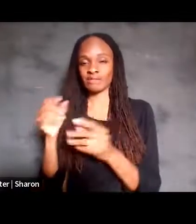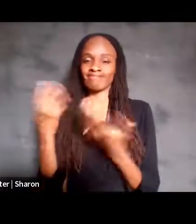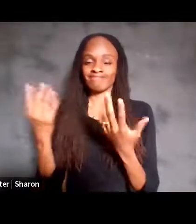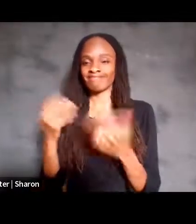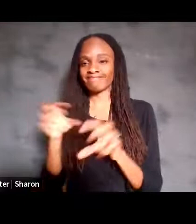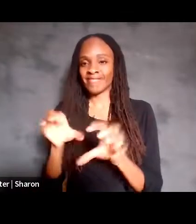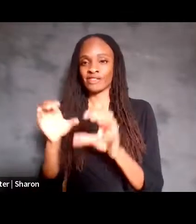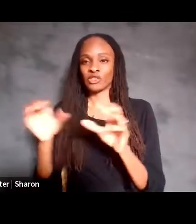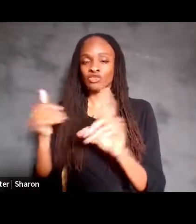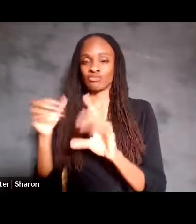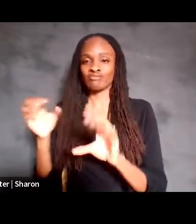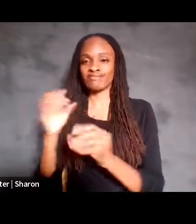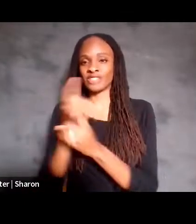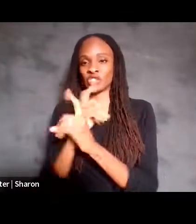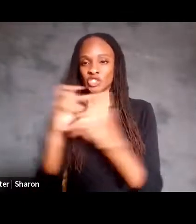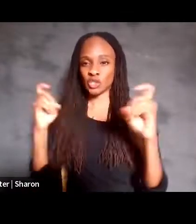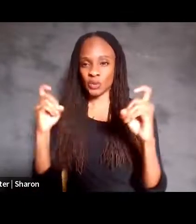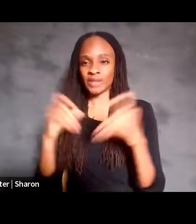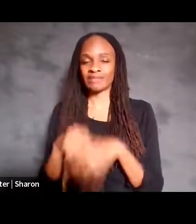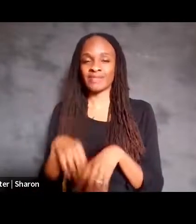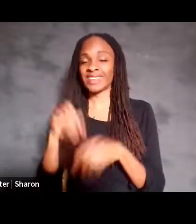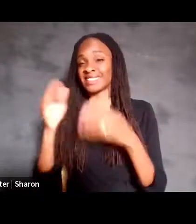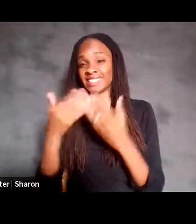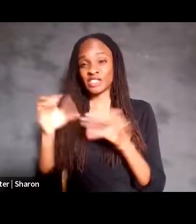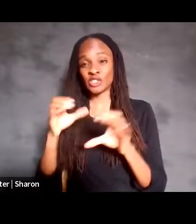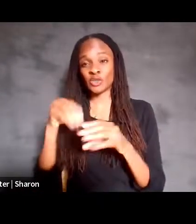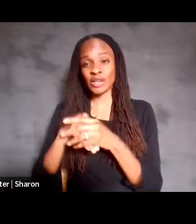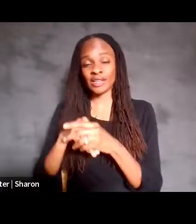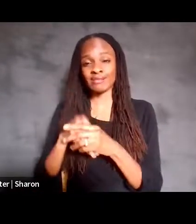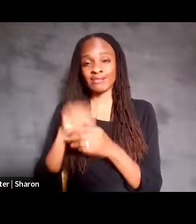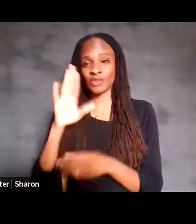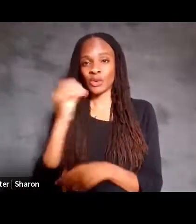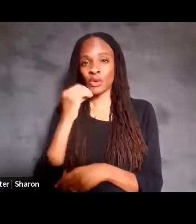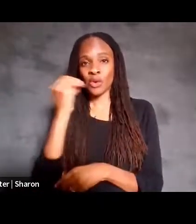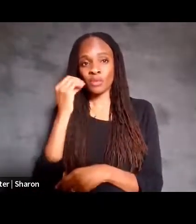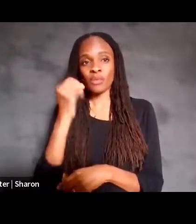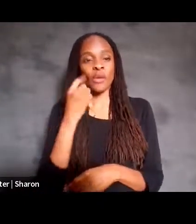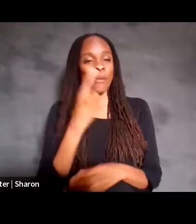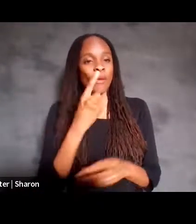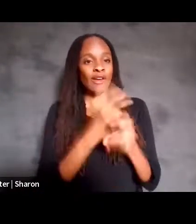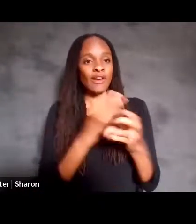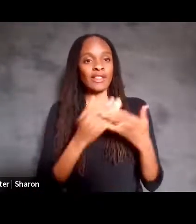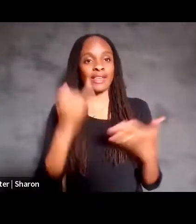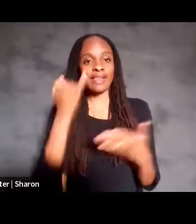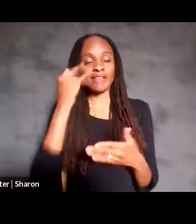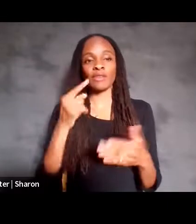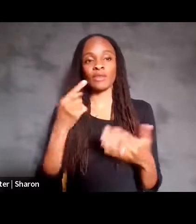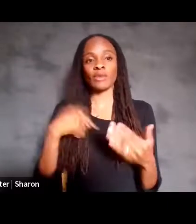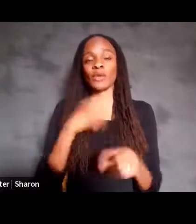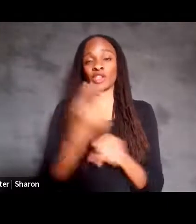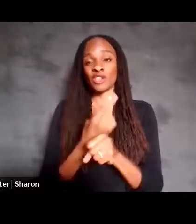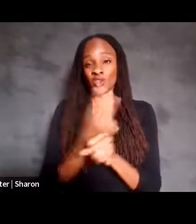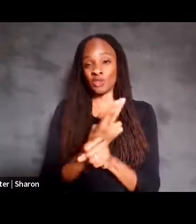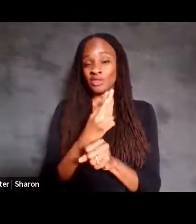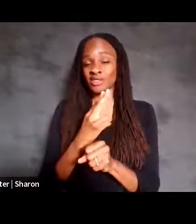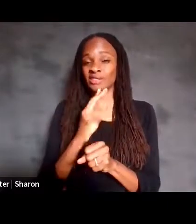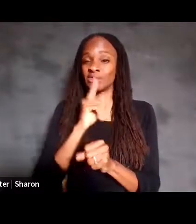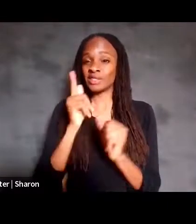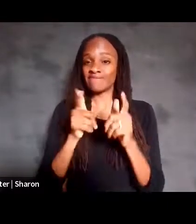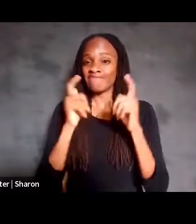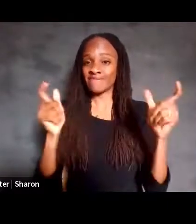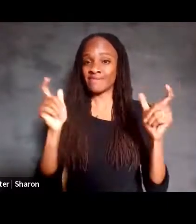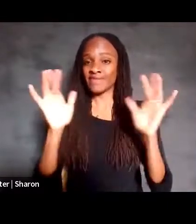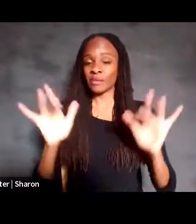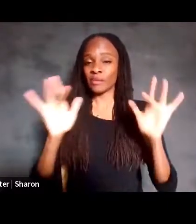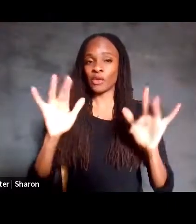And it's very feasible for somebody to do within their own home. Yeah. The one difficulty is we use a fairly large computer. And so